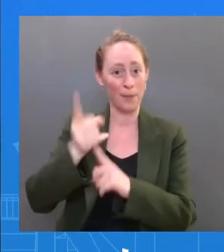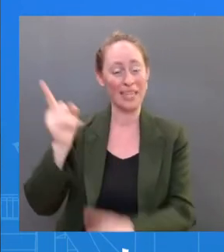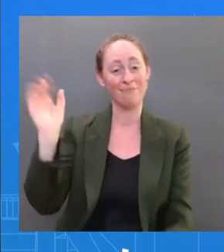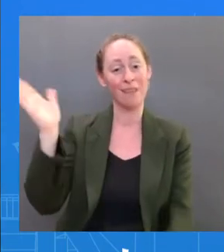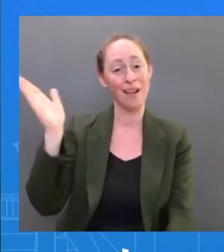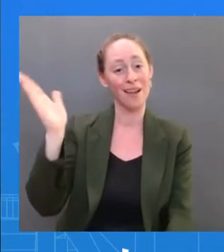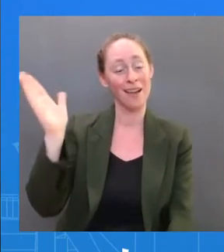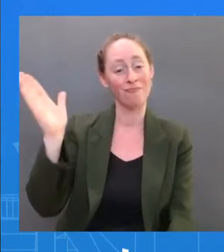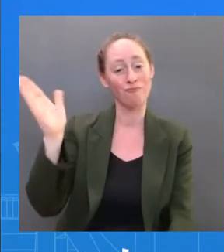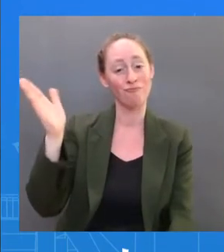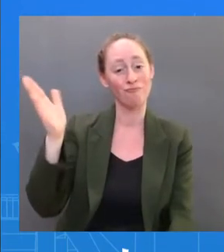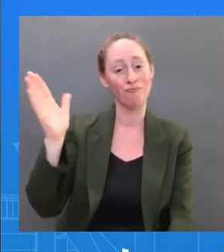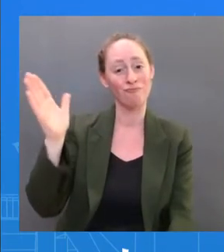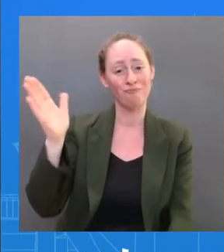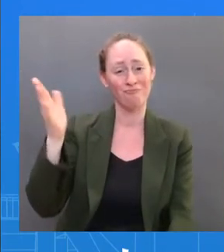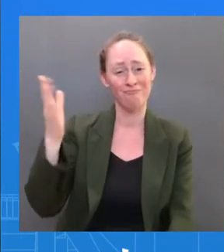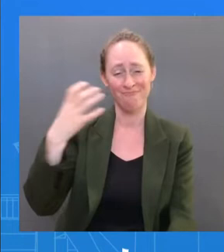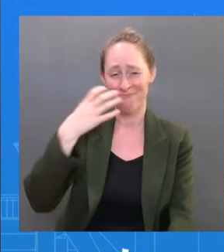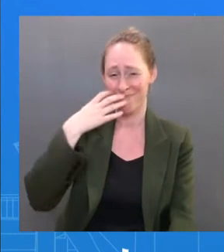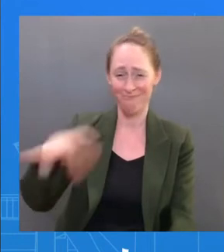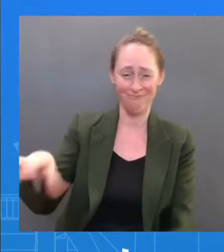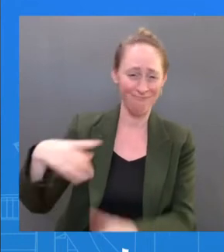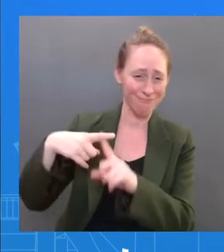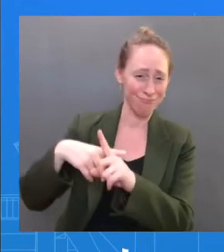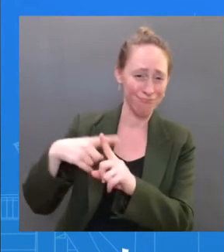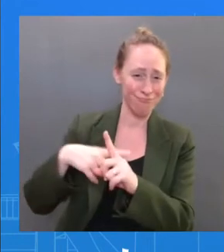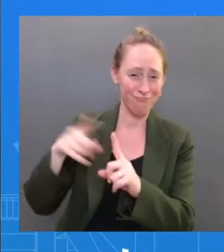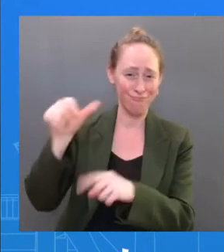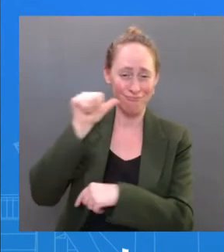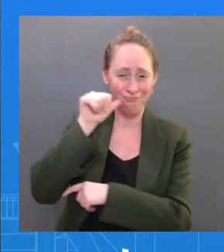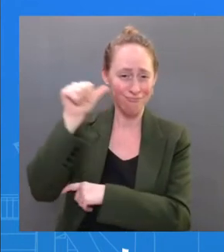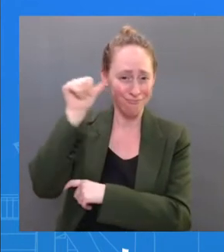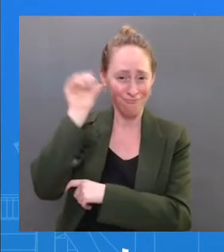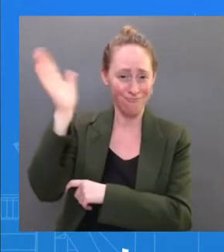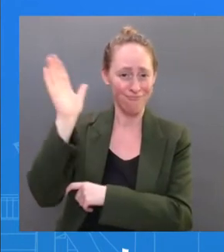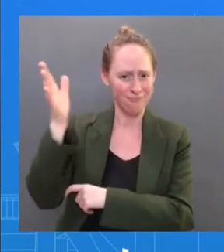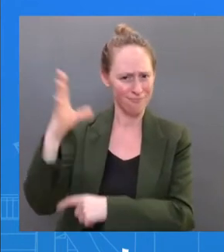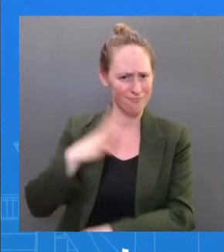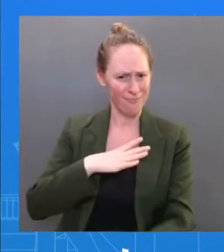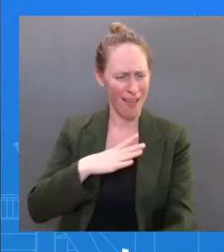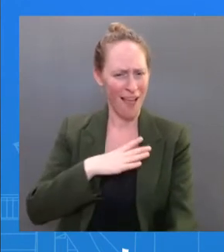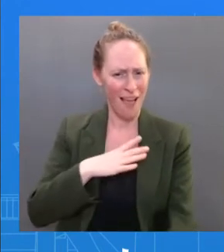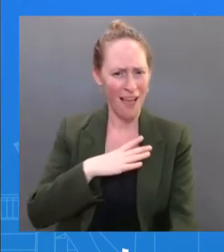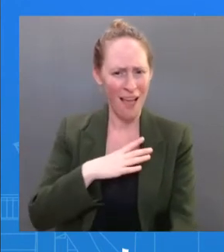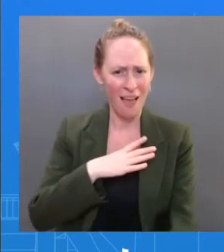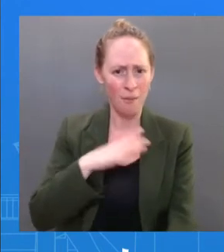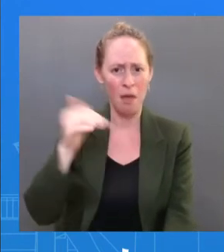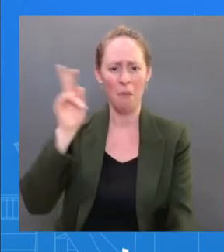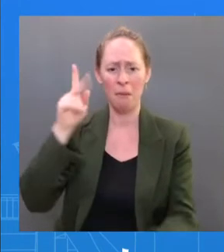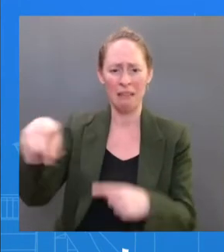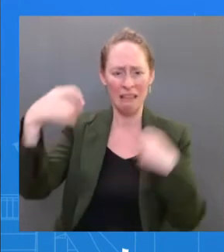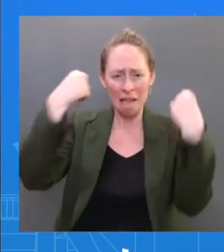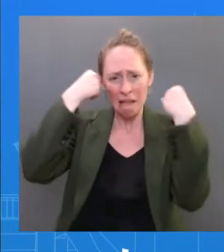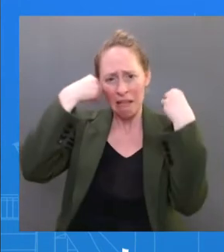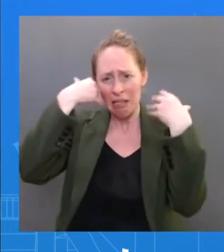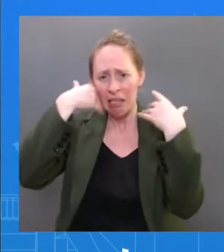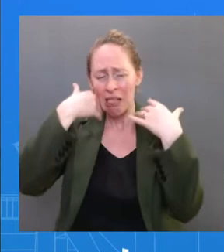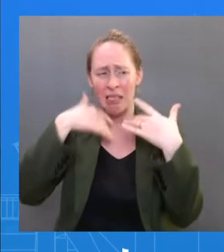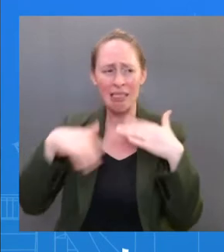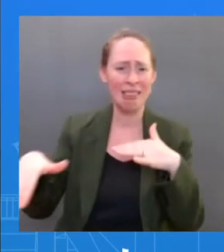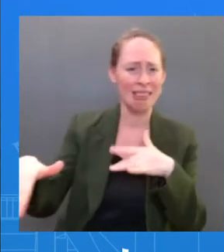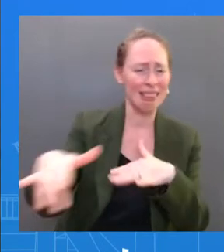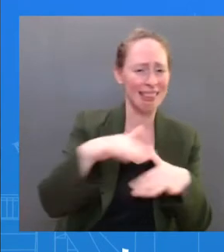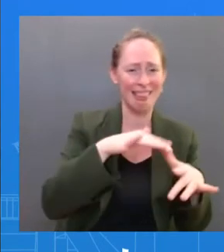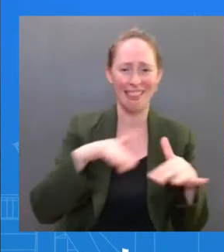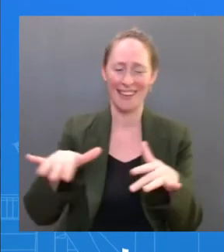fine, you know, where most of us were looking for water and trying not to pass out. The President was delivering remarks on a very important issue